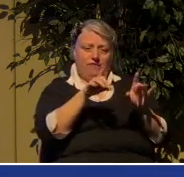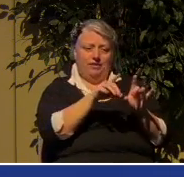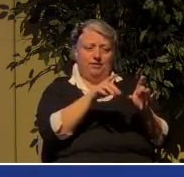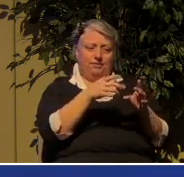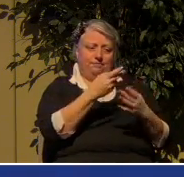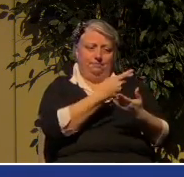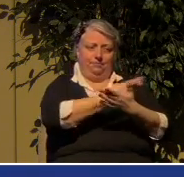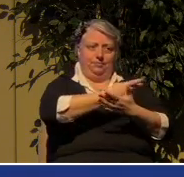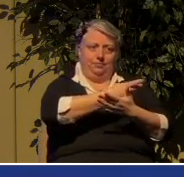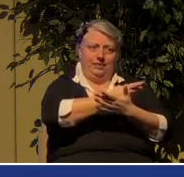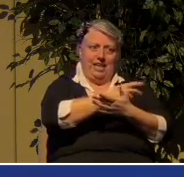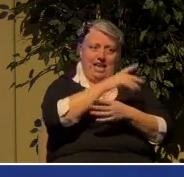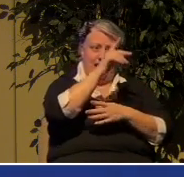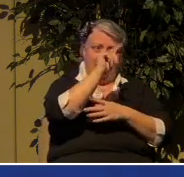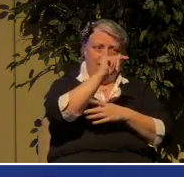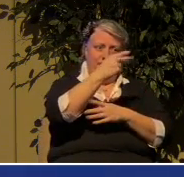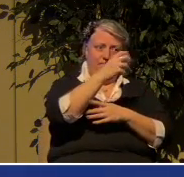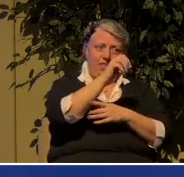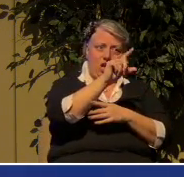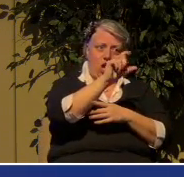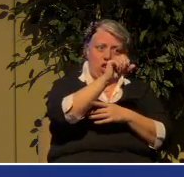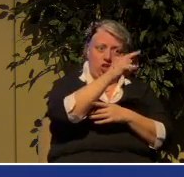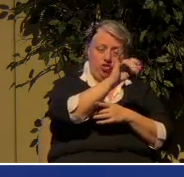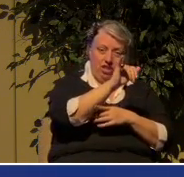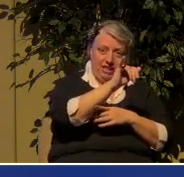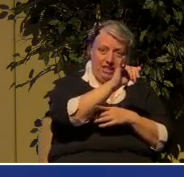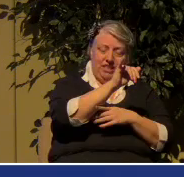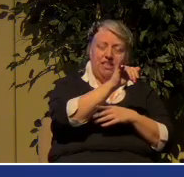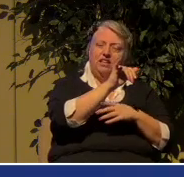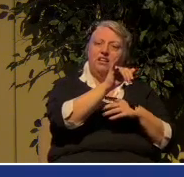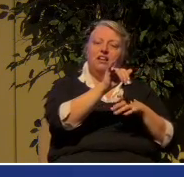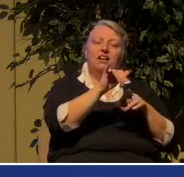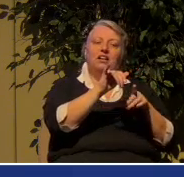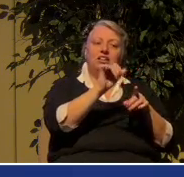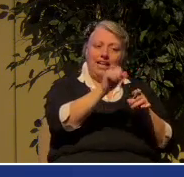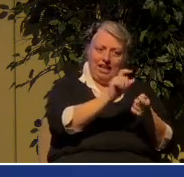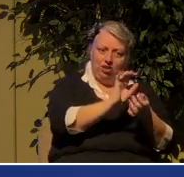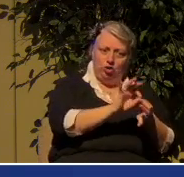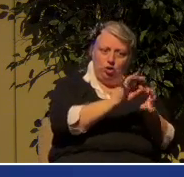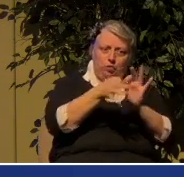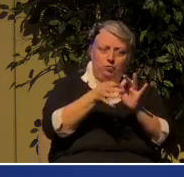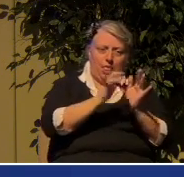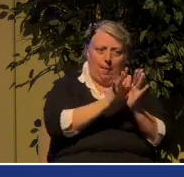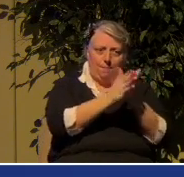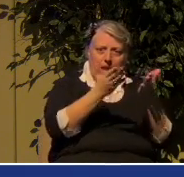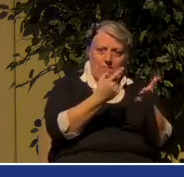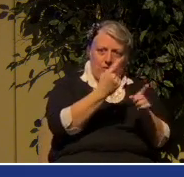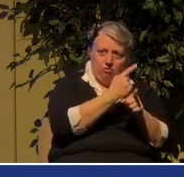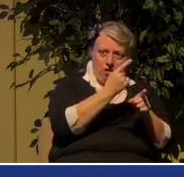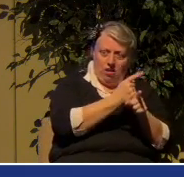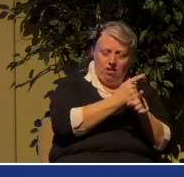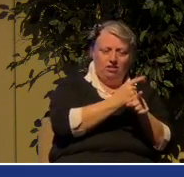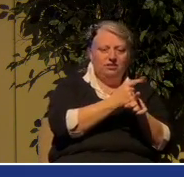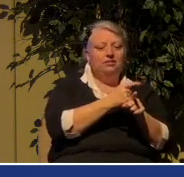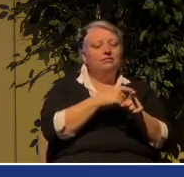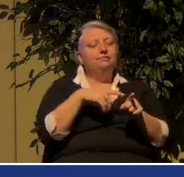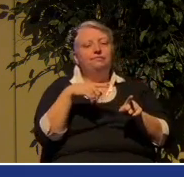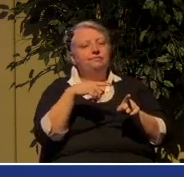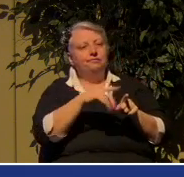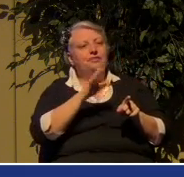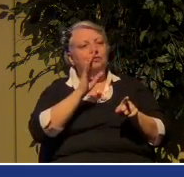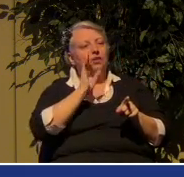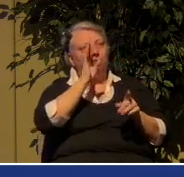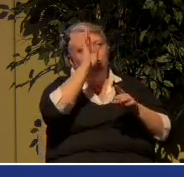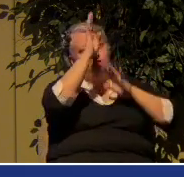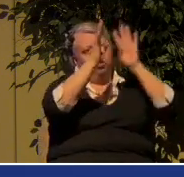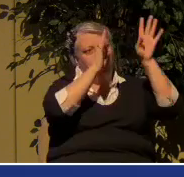possibly interpret the Bible correctly. It is a bunch of nonsense. The reformers used to talk about